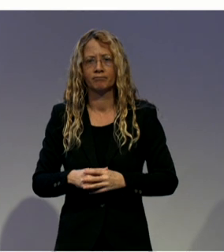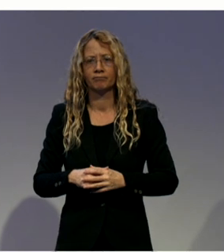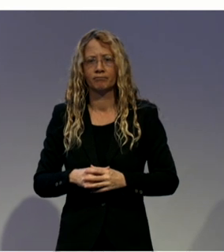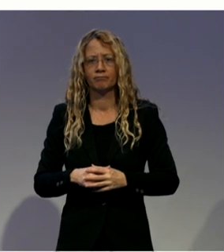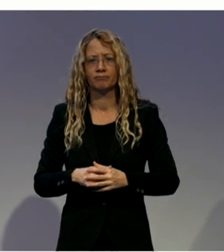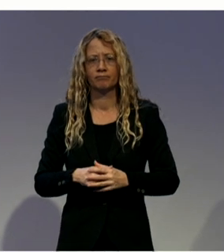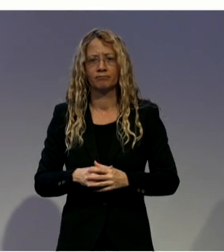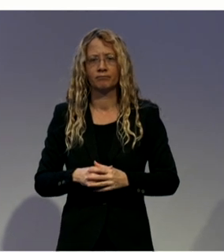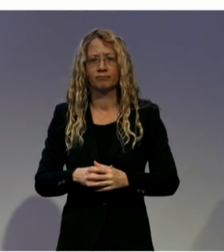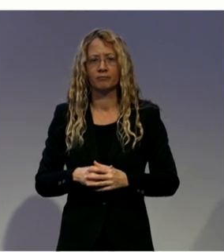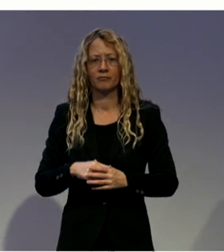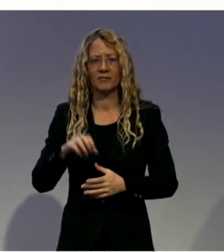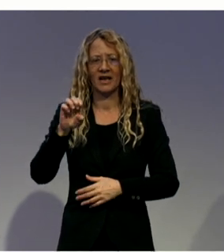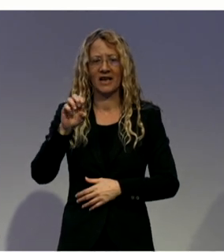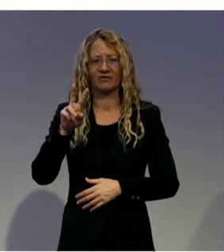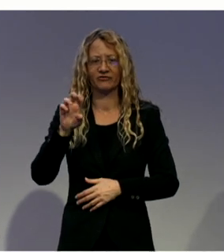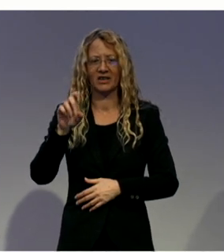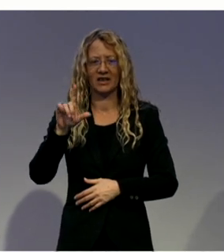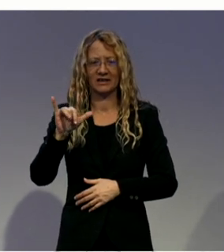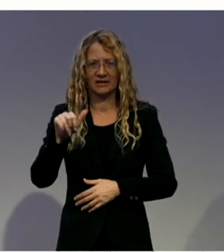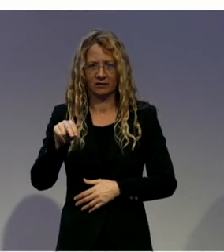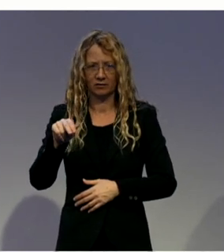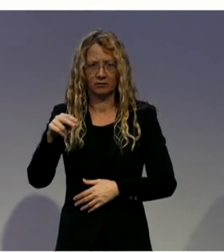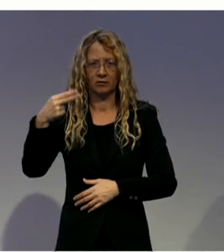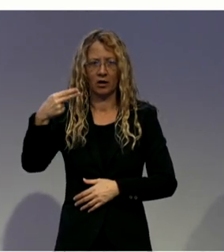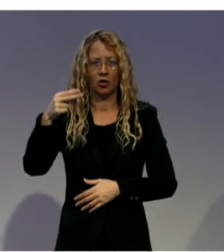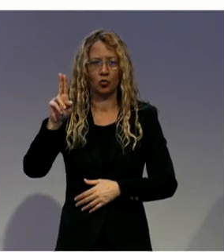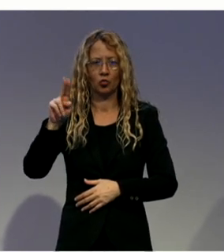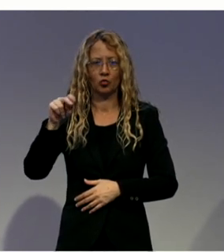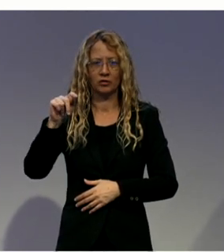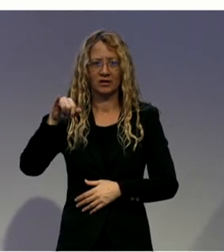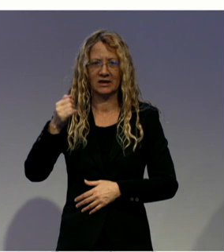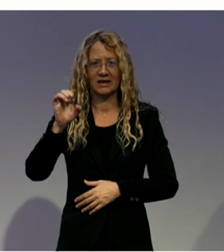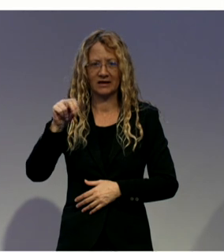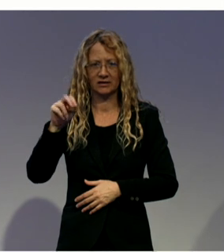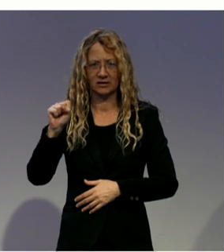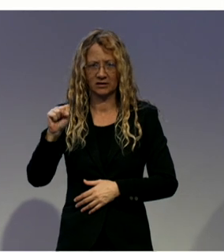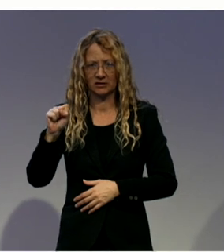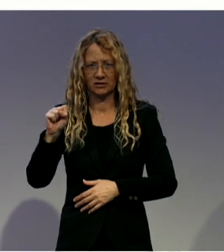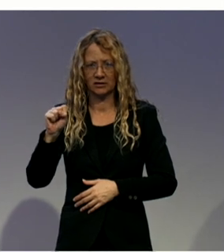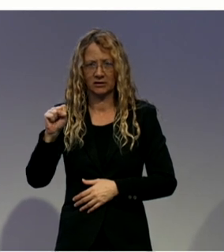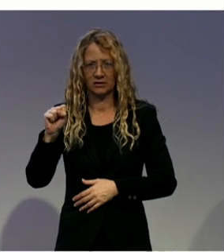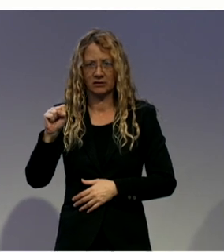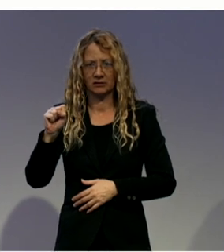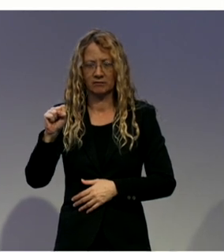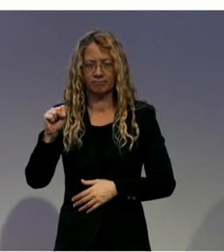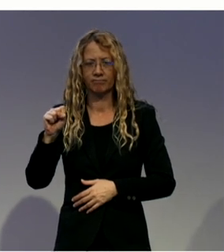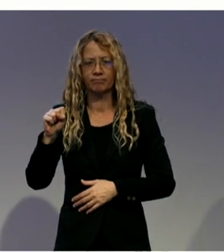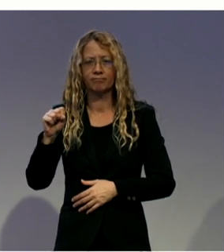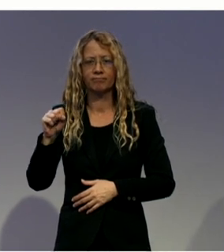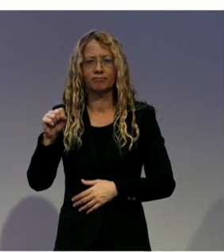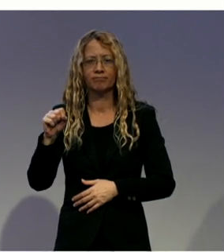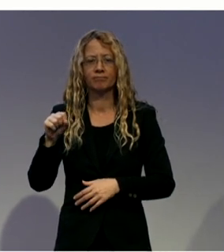of the Nimaya Nation. Good. Eveline is the senior